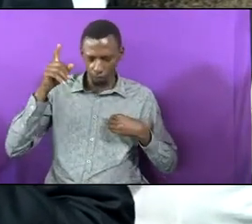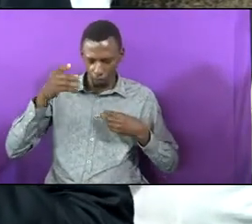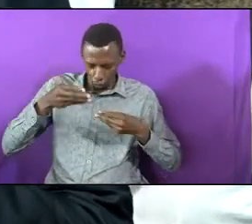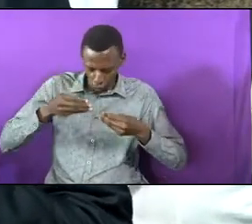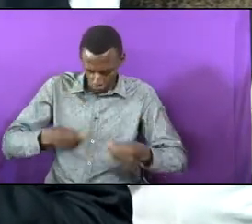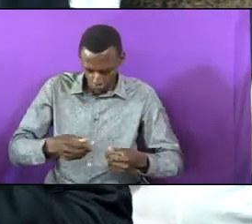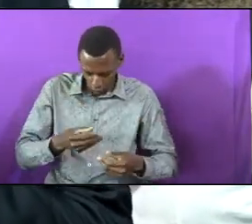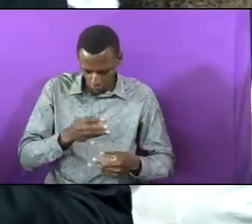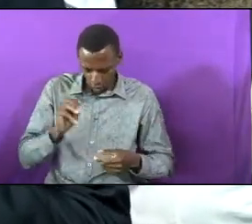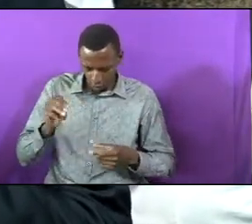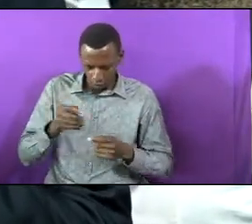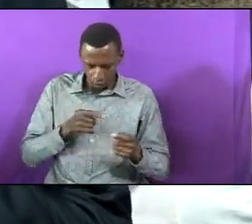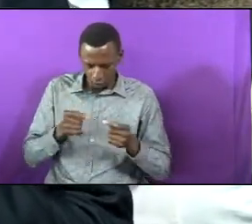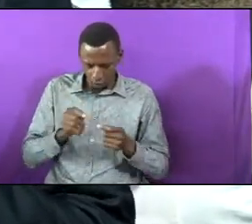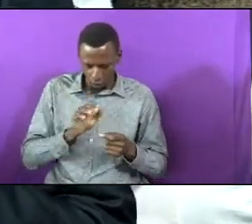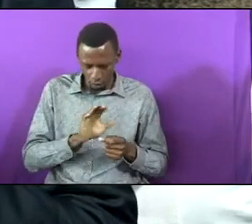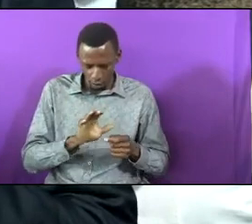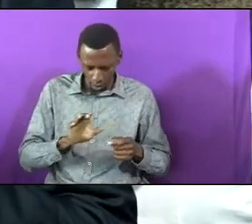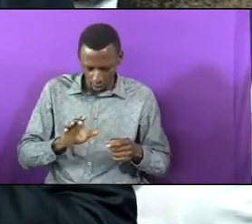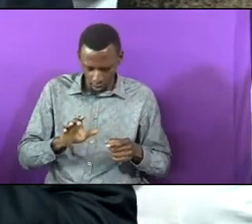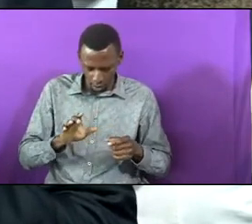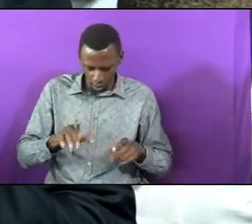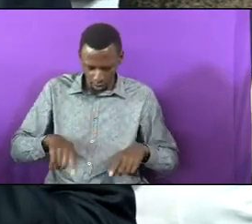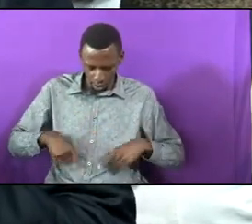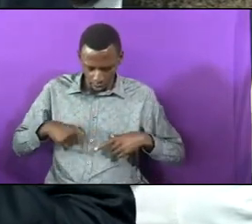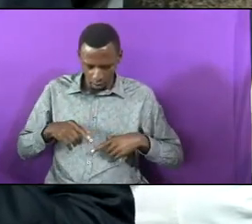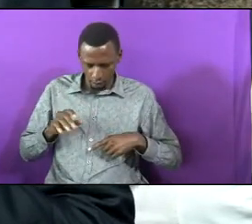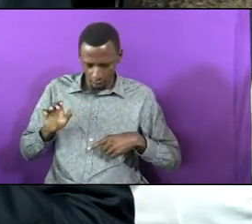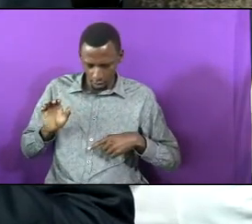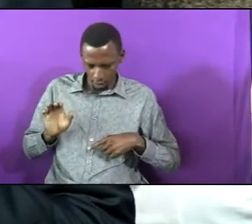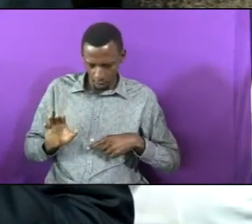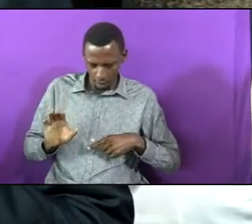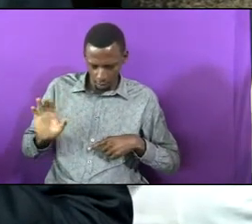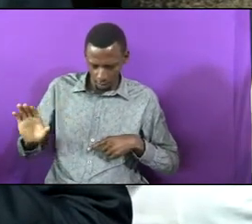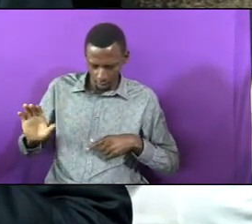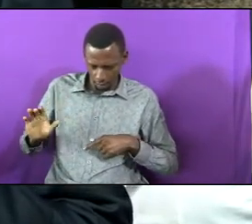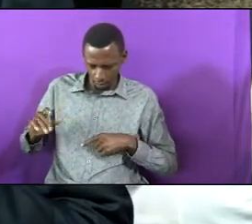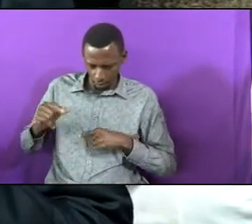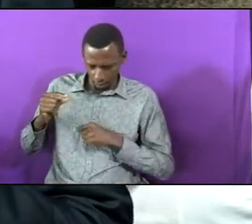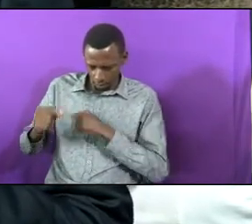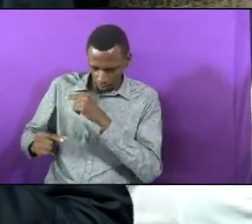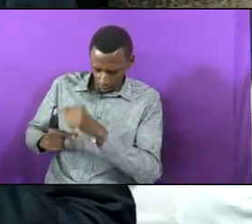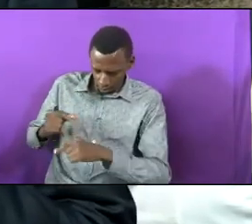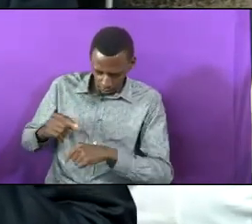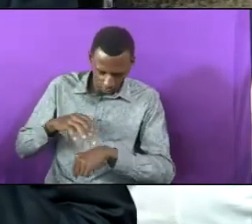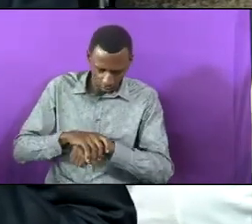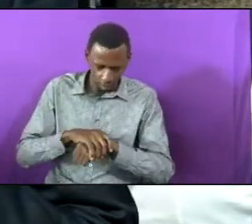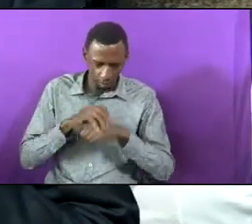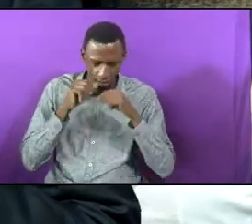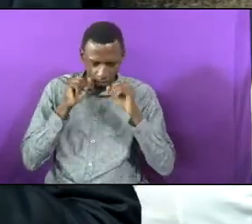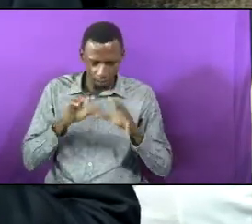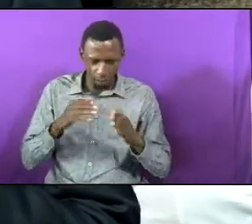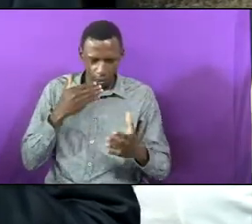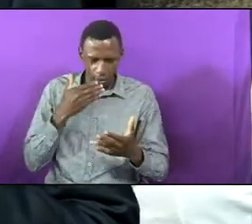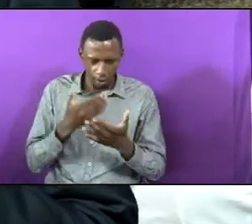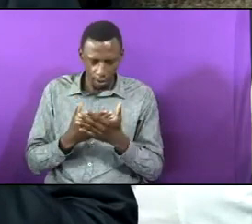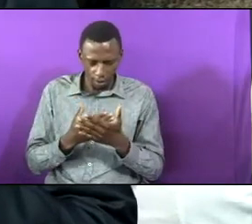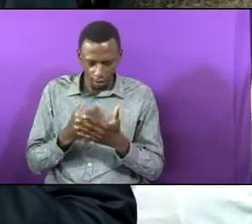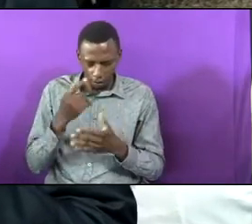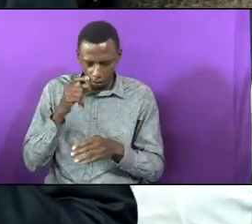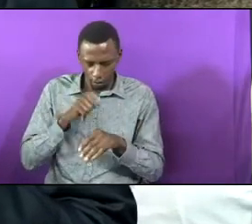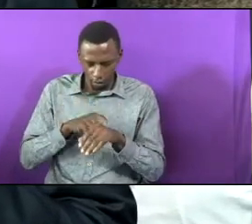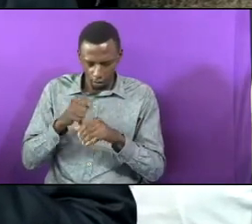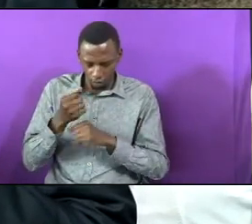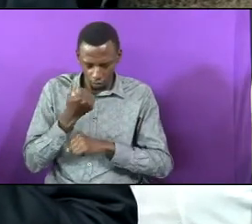this way their generation may be blessed. We honor you and thank you even as you do this in our ministry. Father,